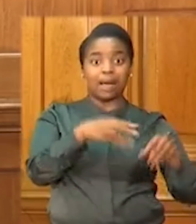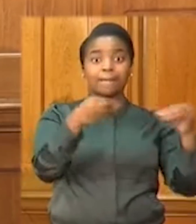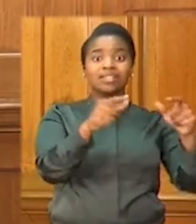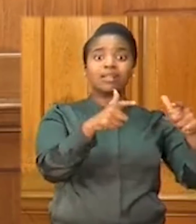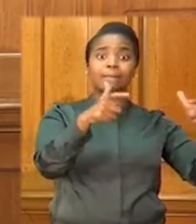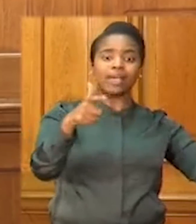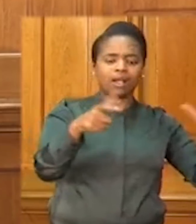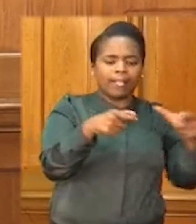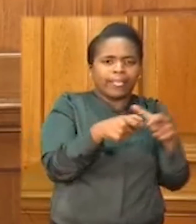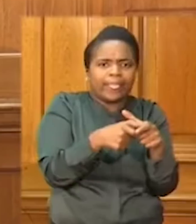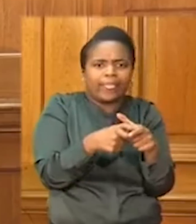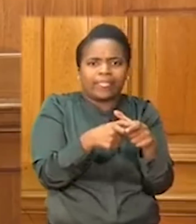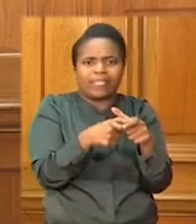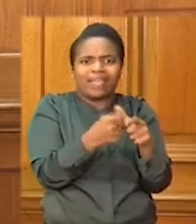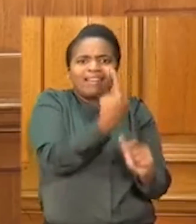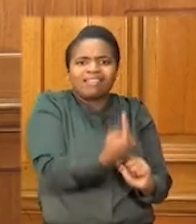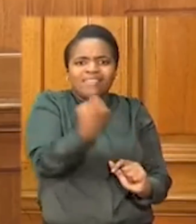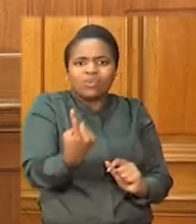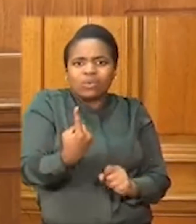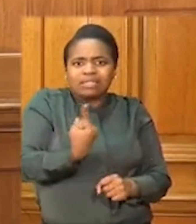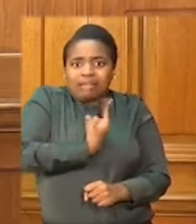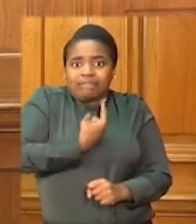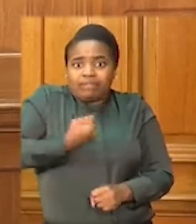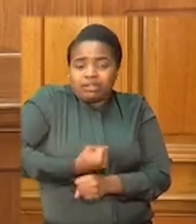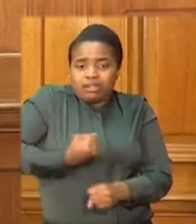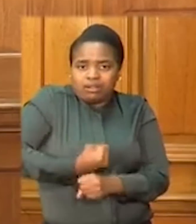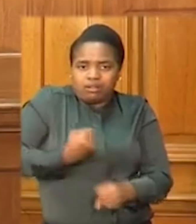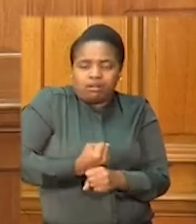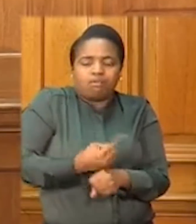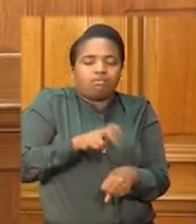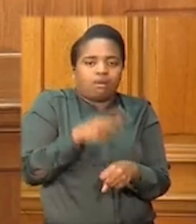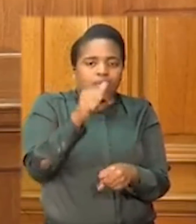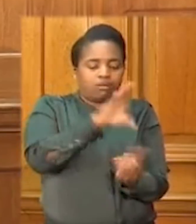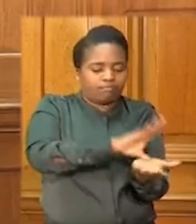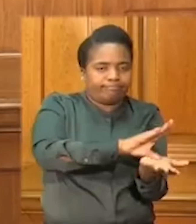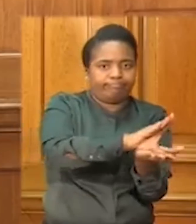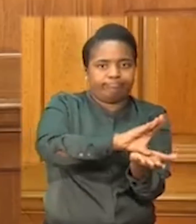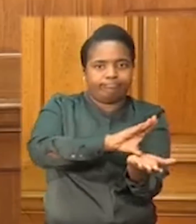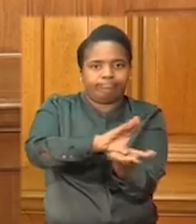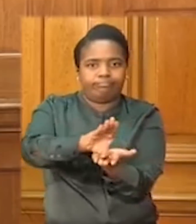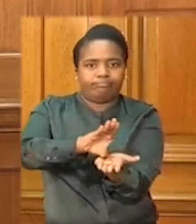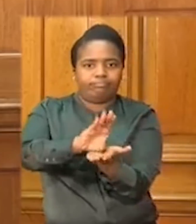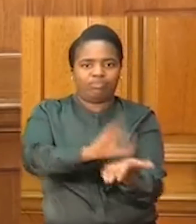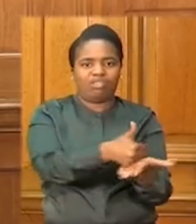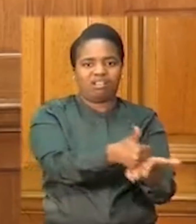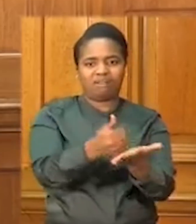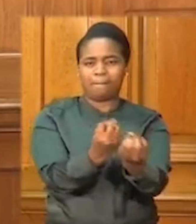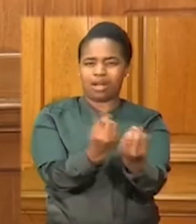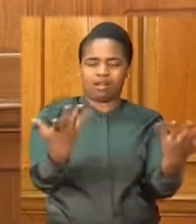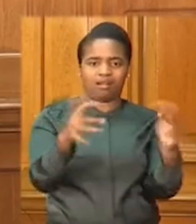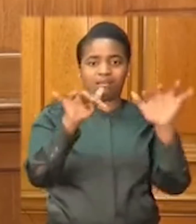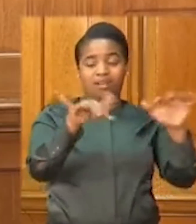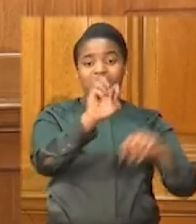and micro-sized businesses, millions of South Africans in the informal economy and those without